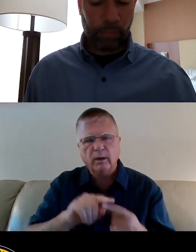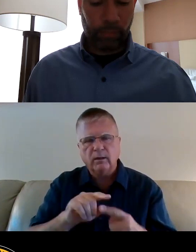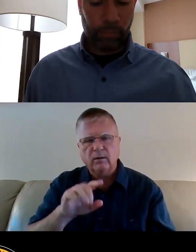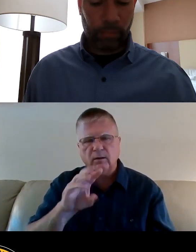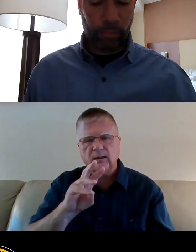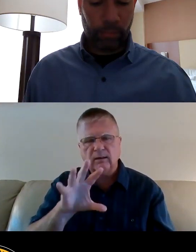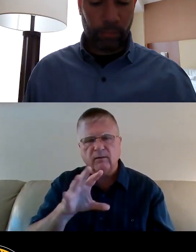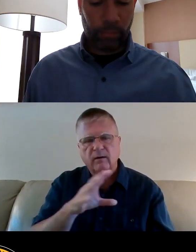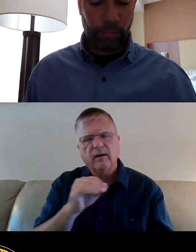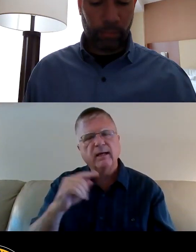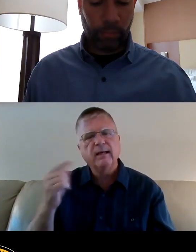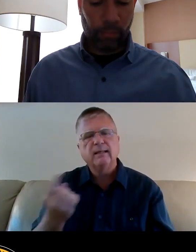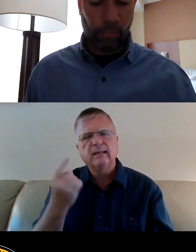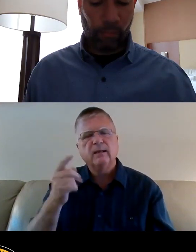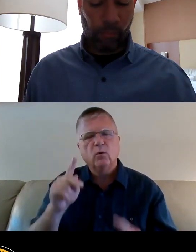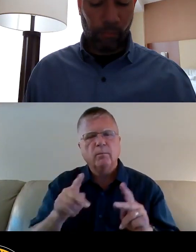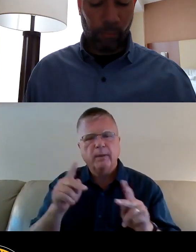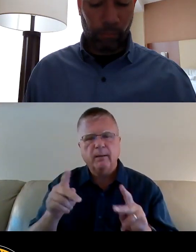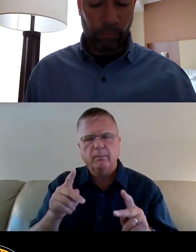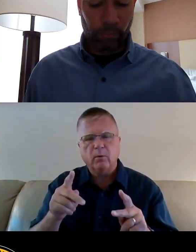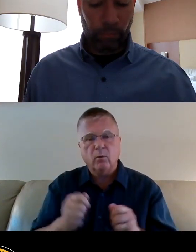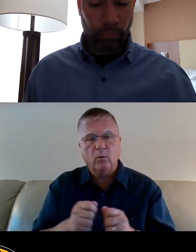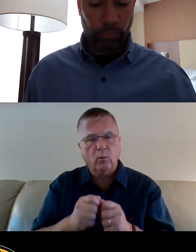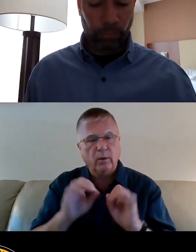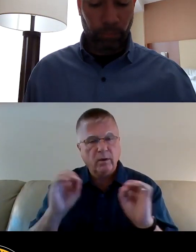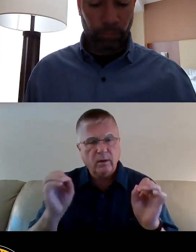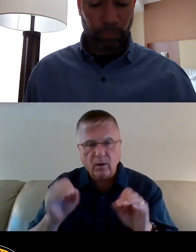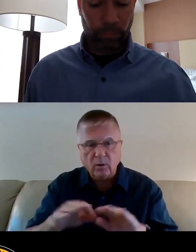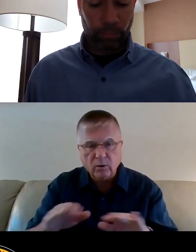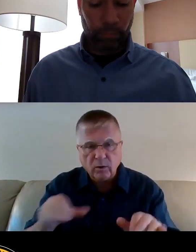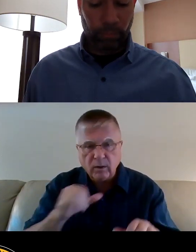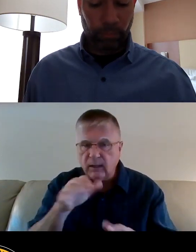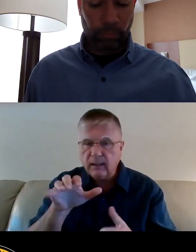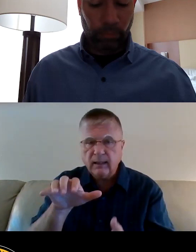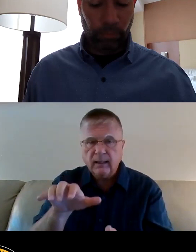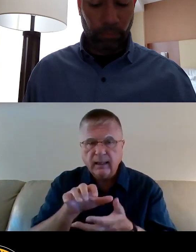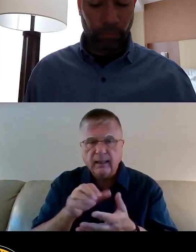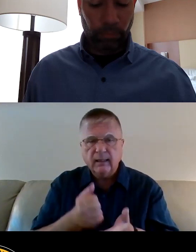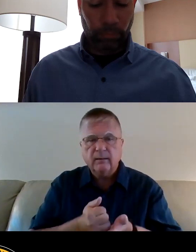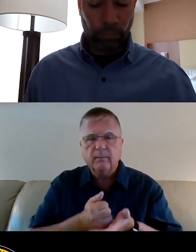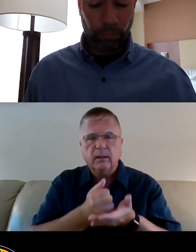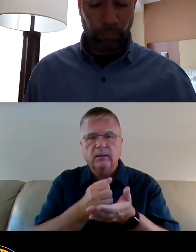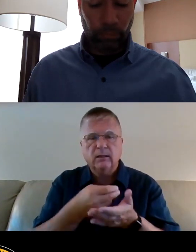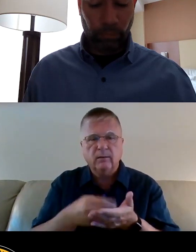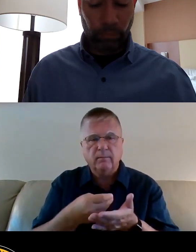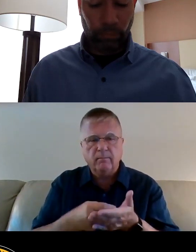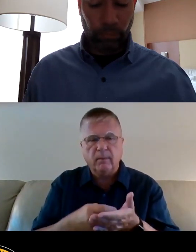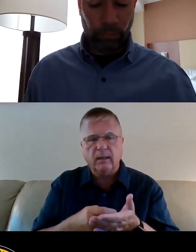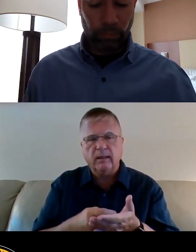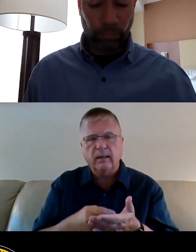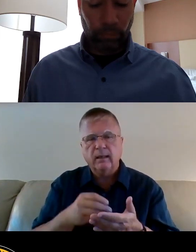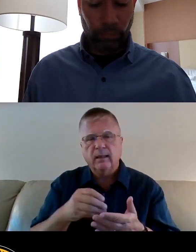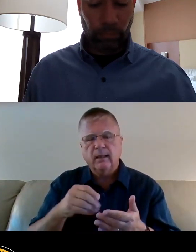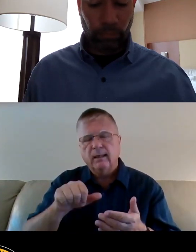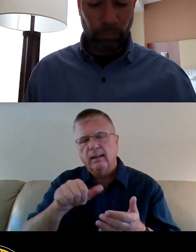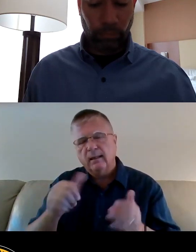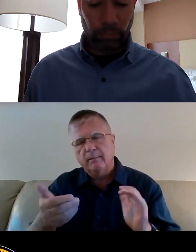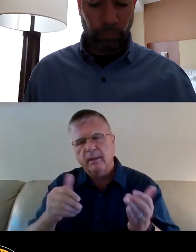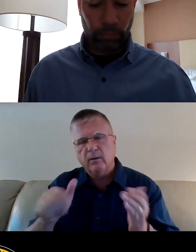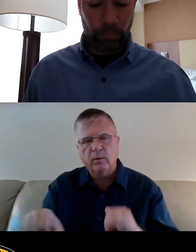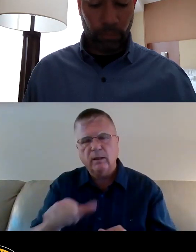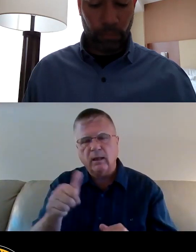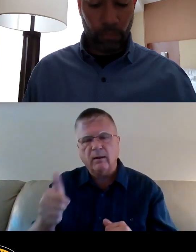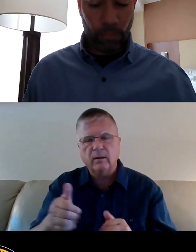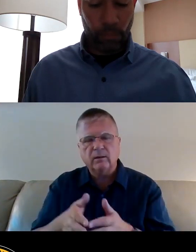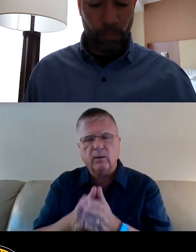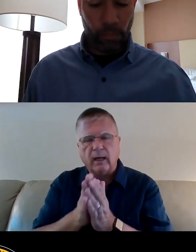people without children. They didn't get as much relief as much some others. So I'd ask that you,